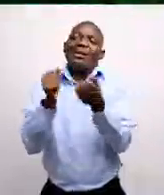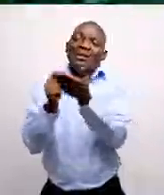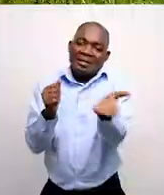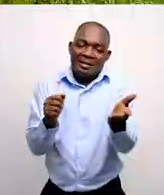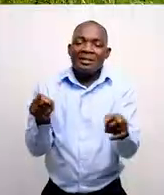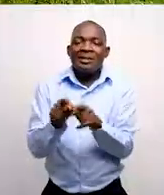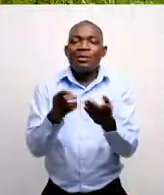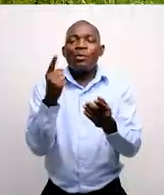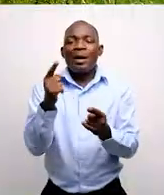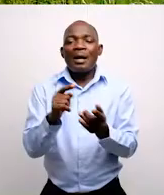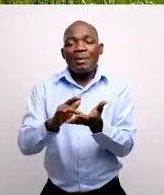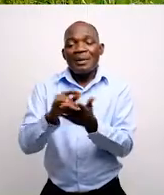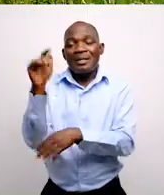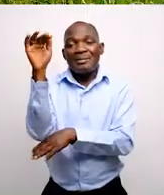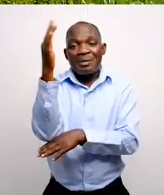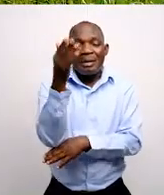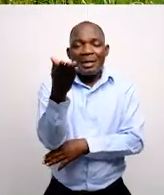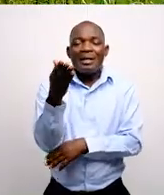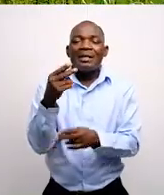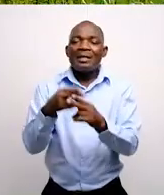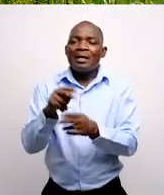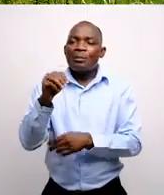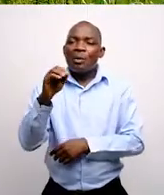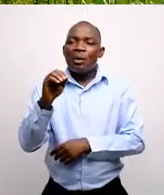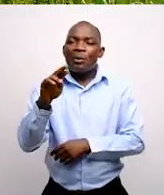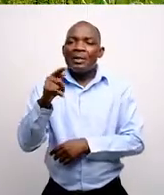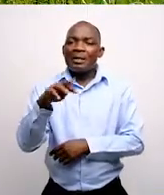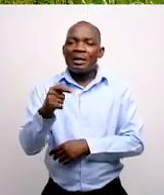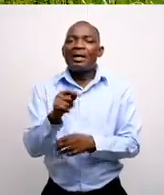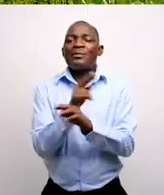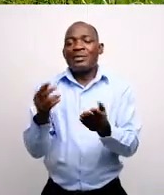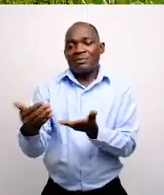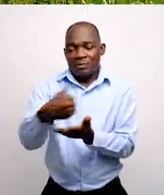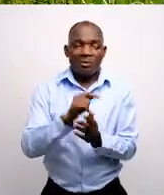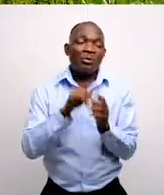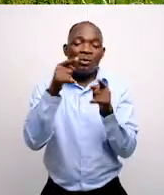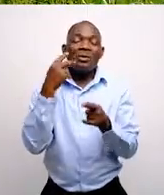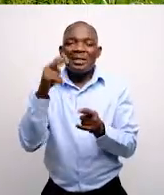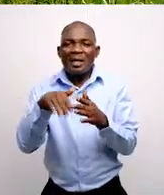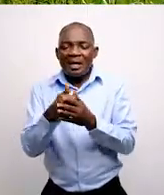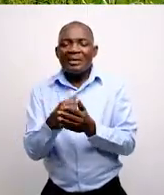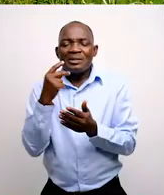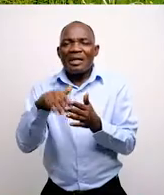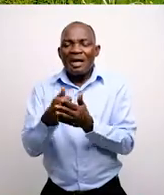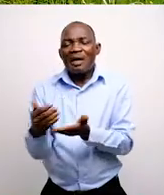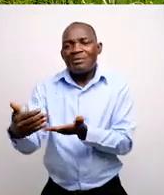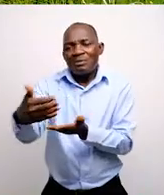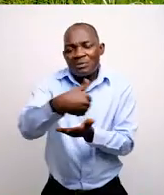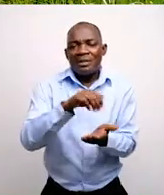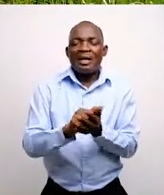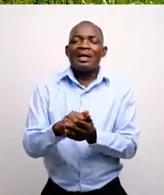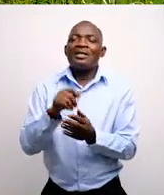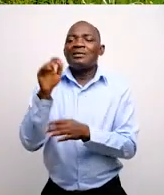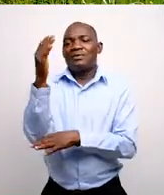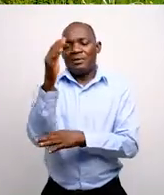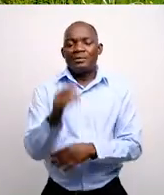going on there. And one of the medicinal plants, which is Moringa, is also ready for harvesting. So we are going to learn and see